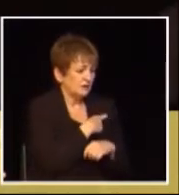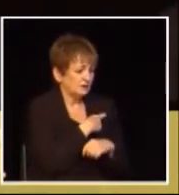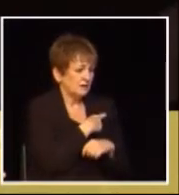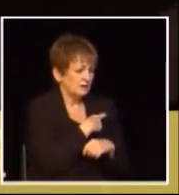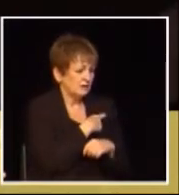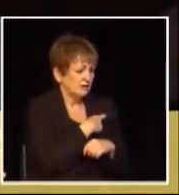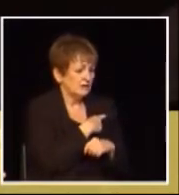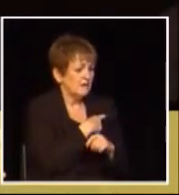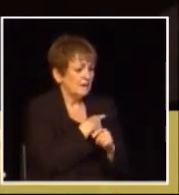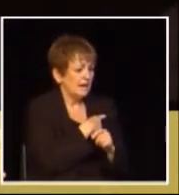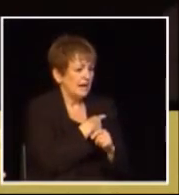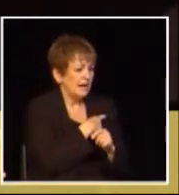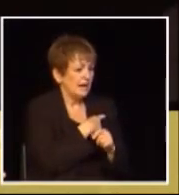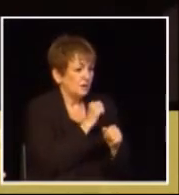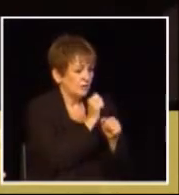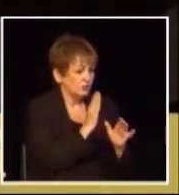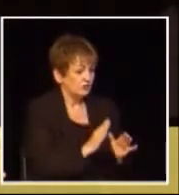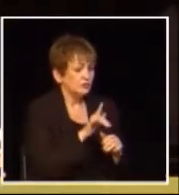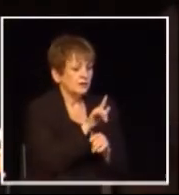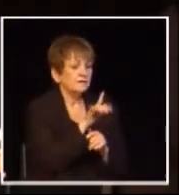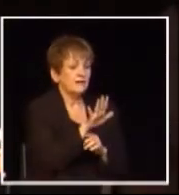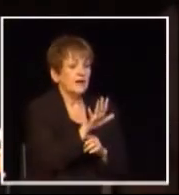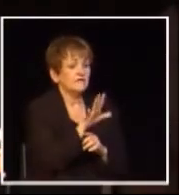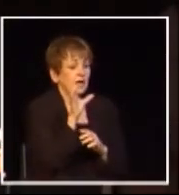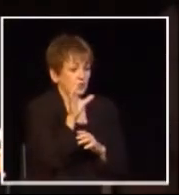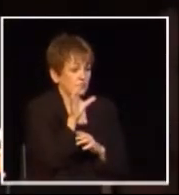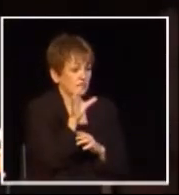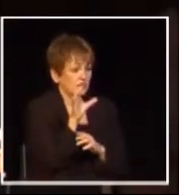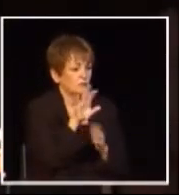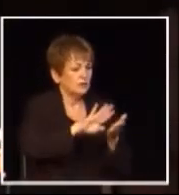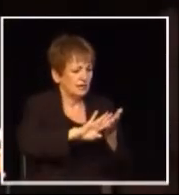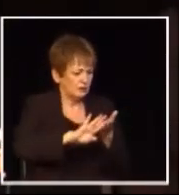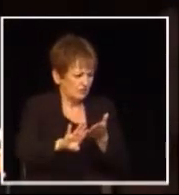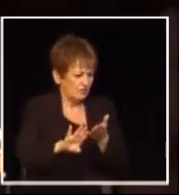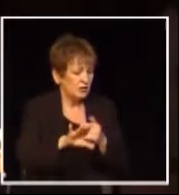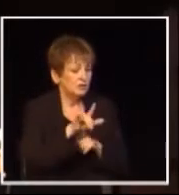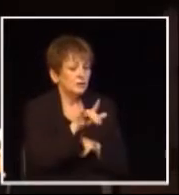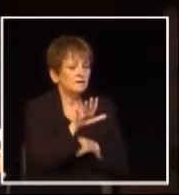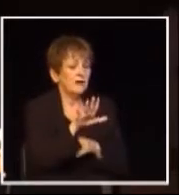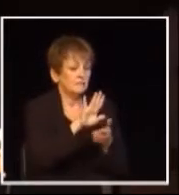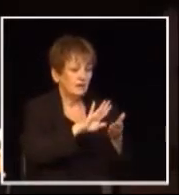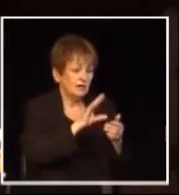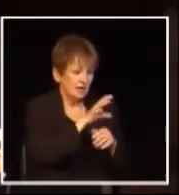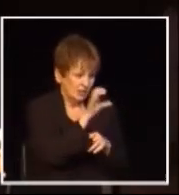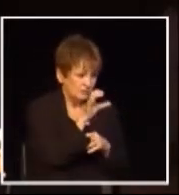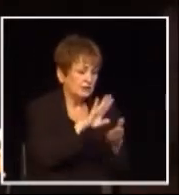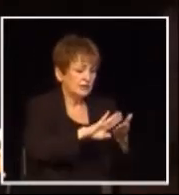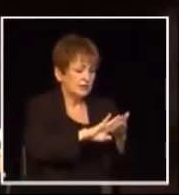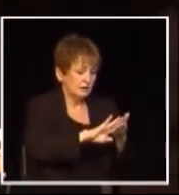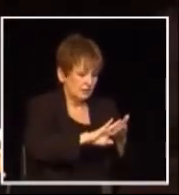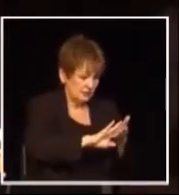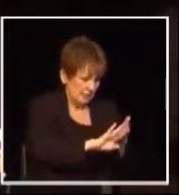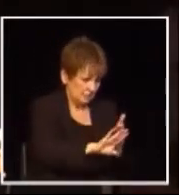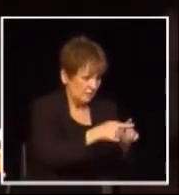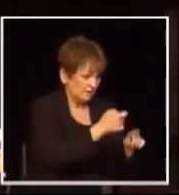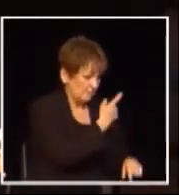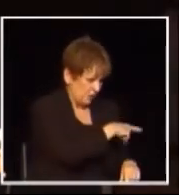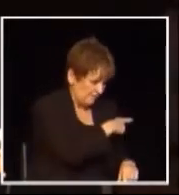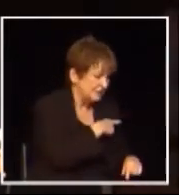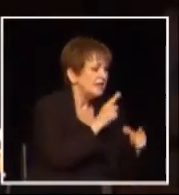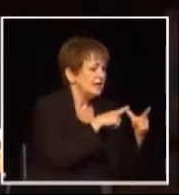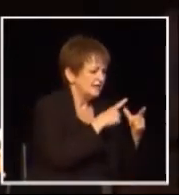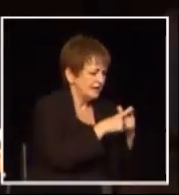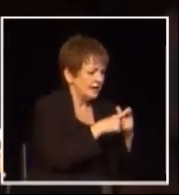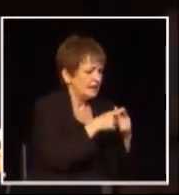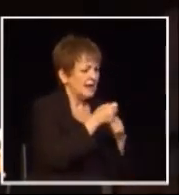provincial civil servants that were let go as a result of the HST 2,500 and all 2,500 were hired by the federal government